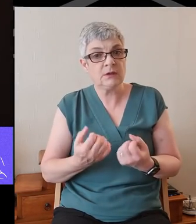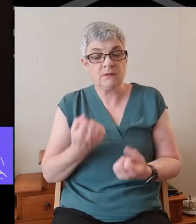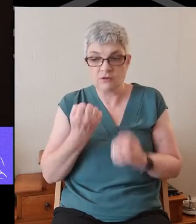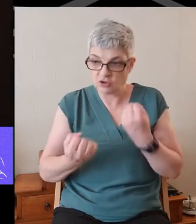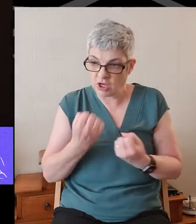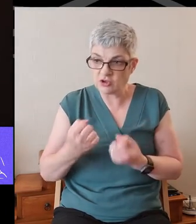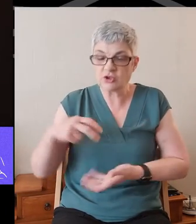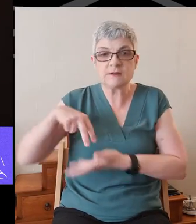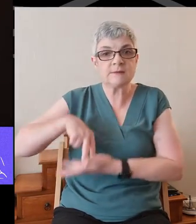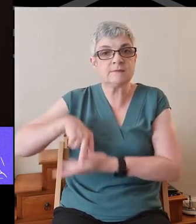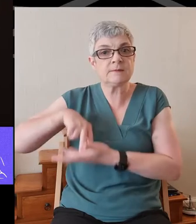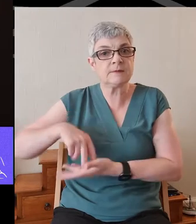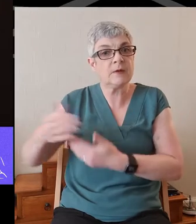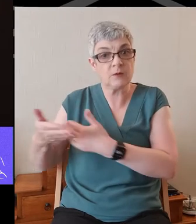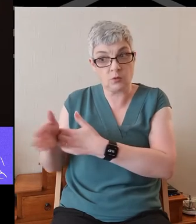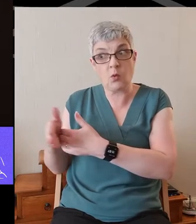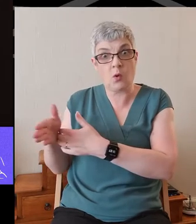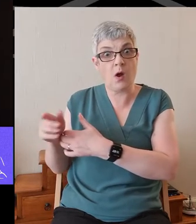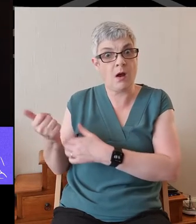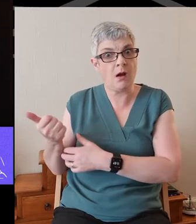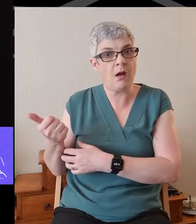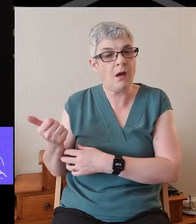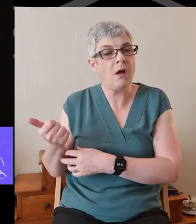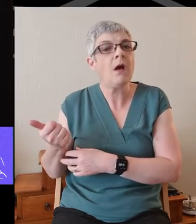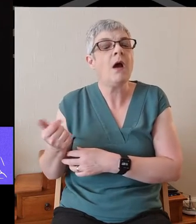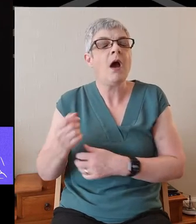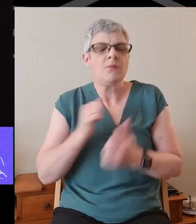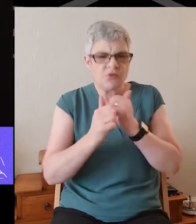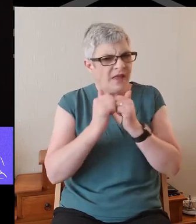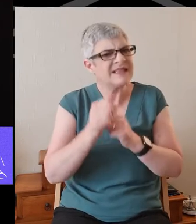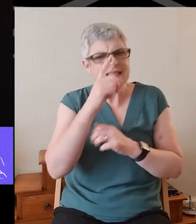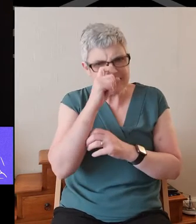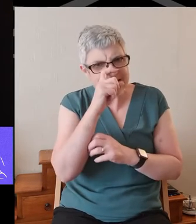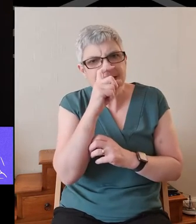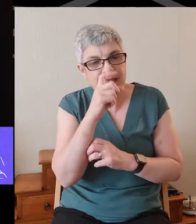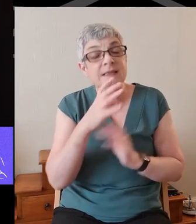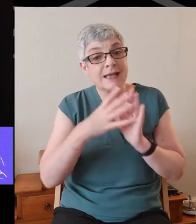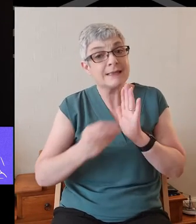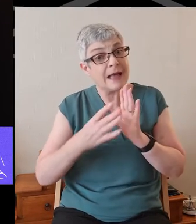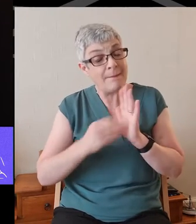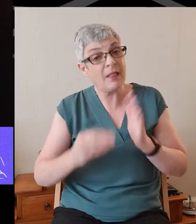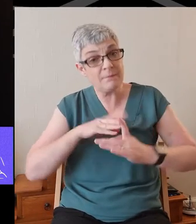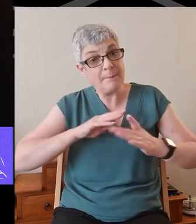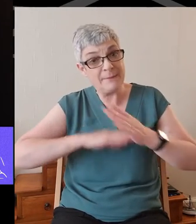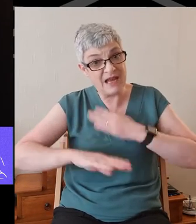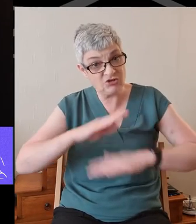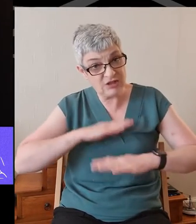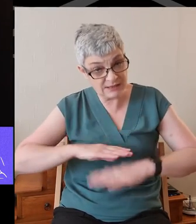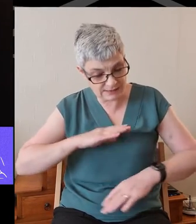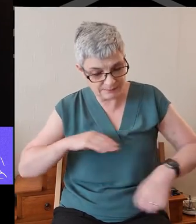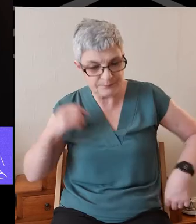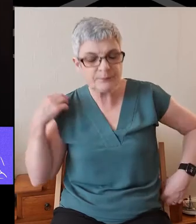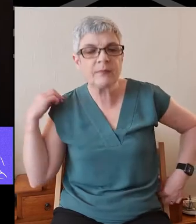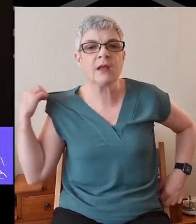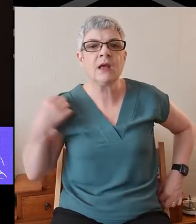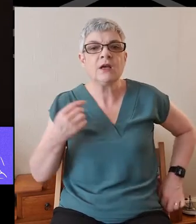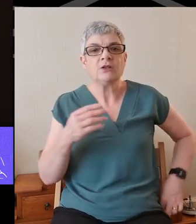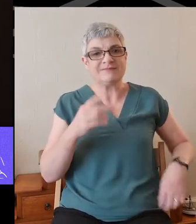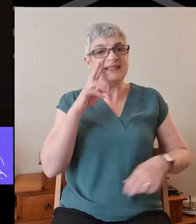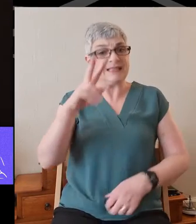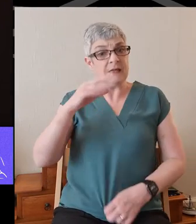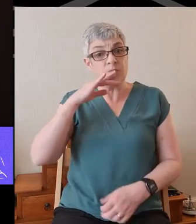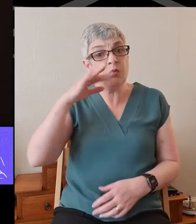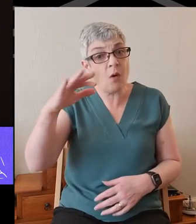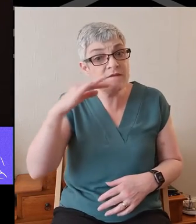standing at the door. Brothers and sisters, as an example of patience in the face of suffering, take the prophets